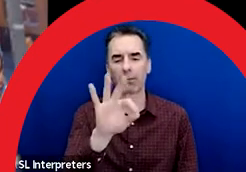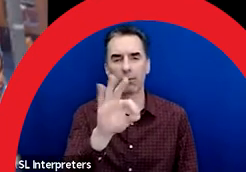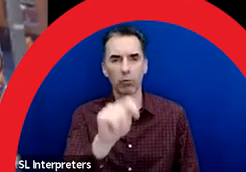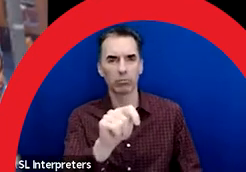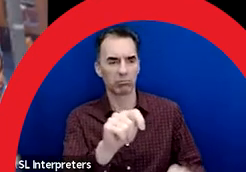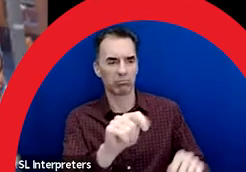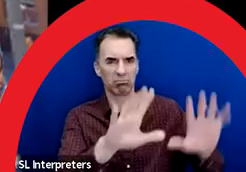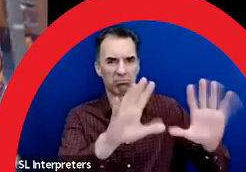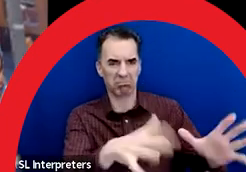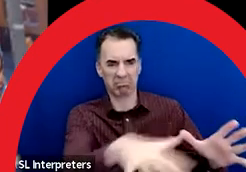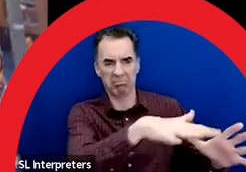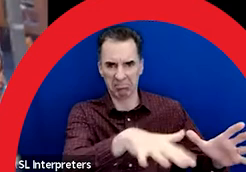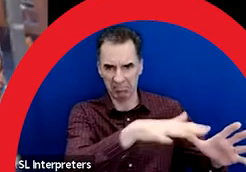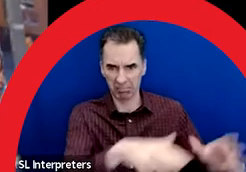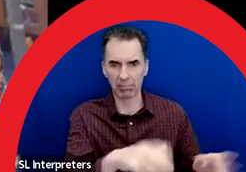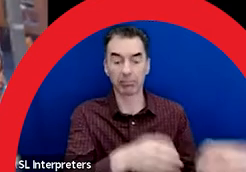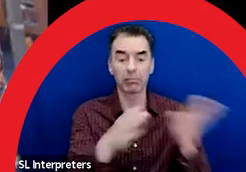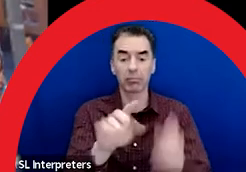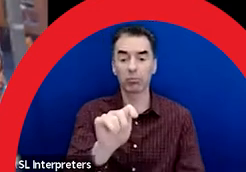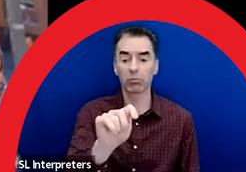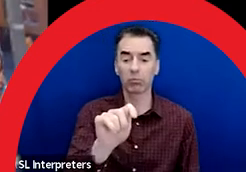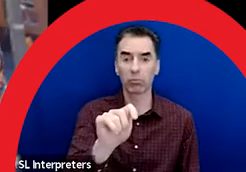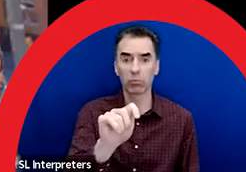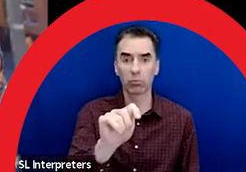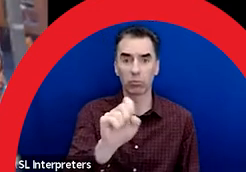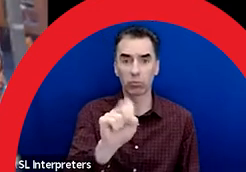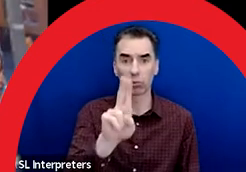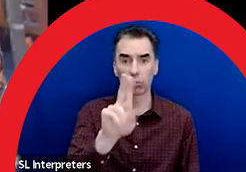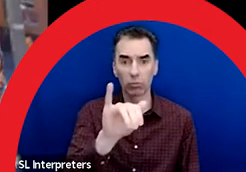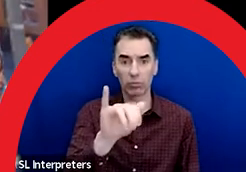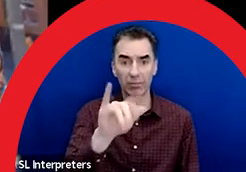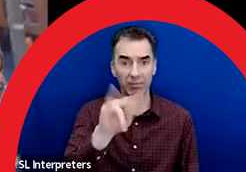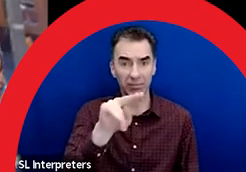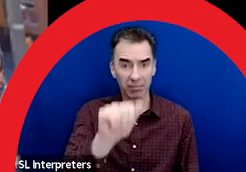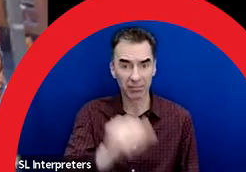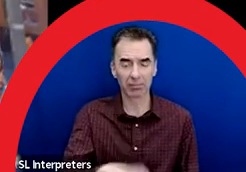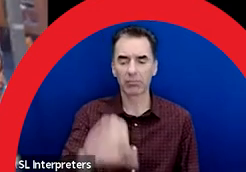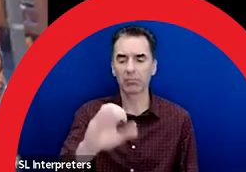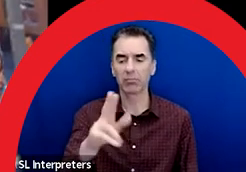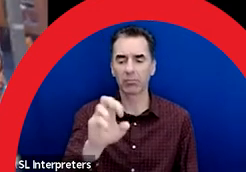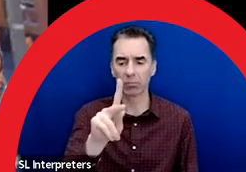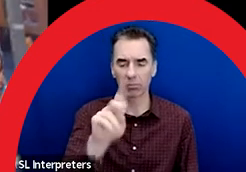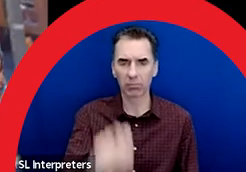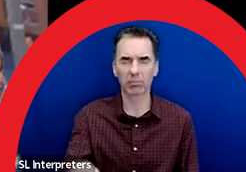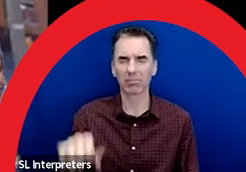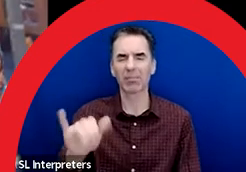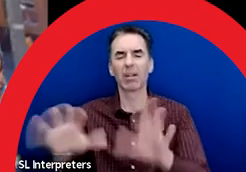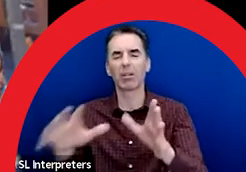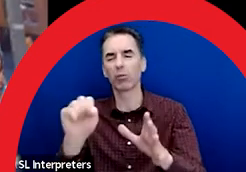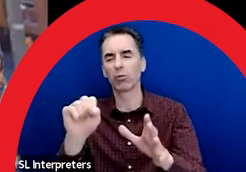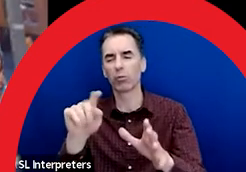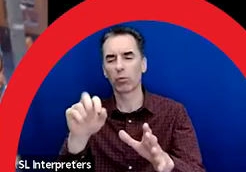I would also like to acknowledge the Tsutina First Nation as well as the Chiniki, Bearspot, and Wesley bands of the Stony Nakoda First Nation.